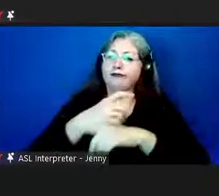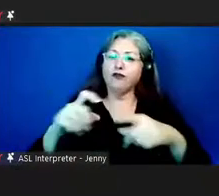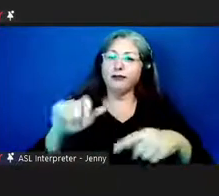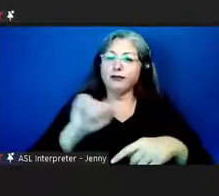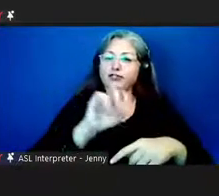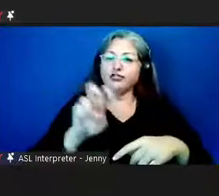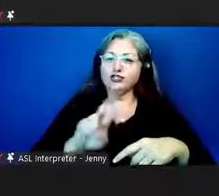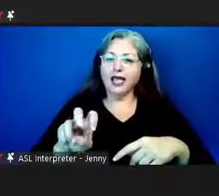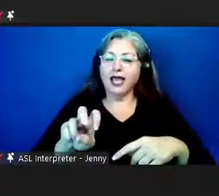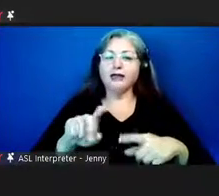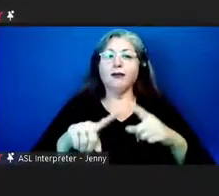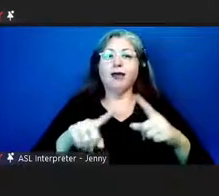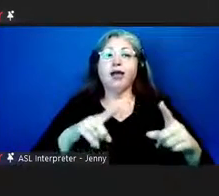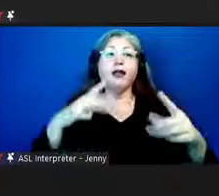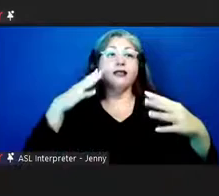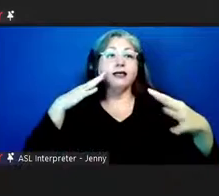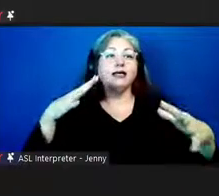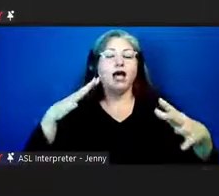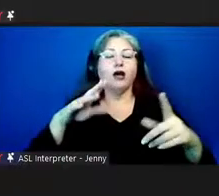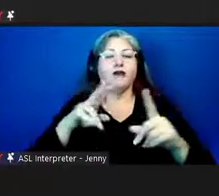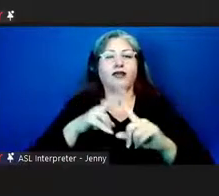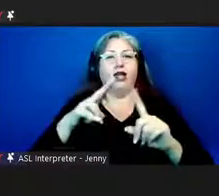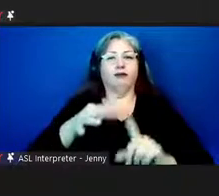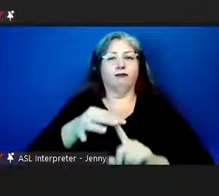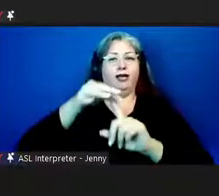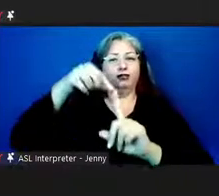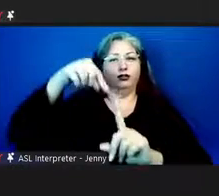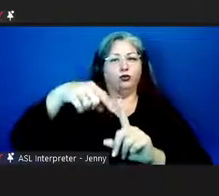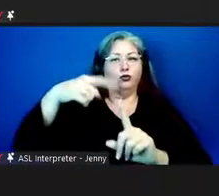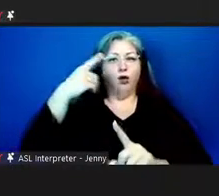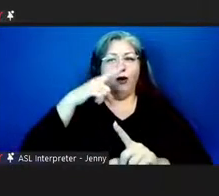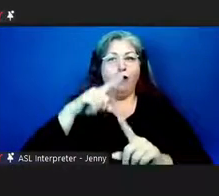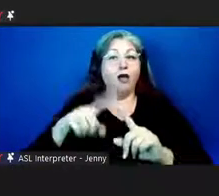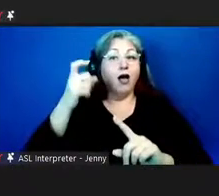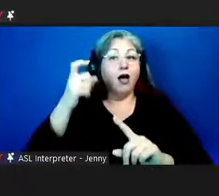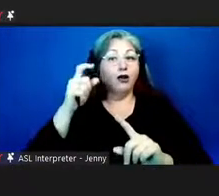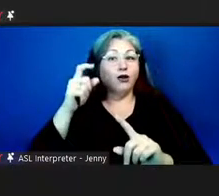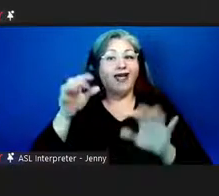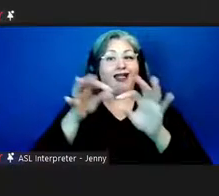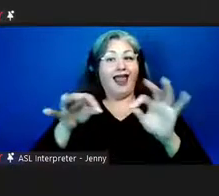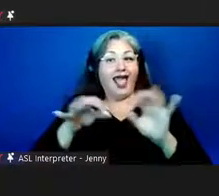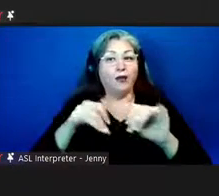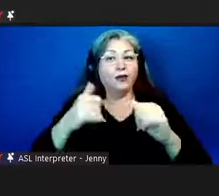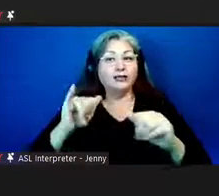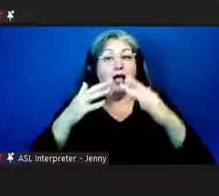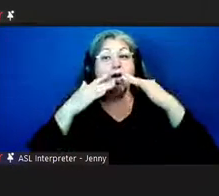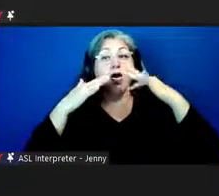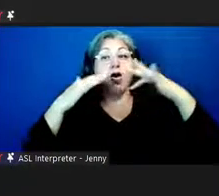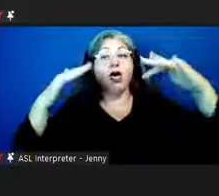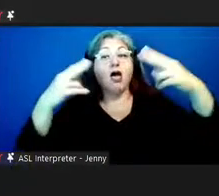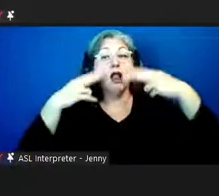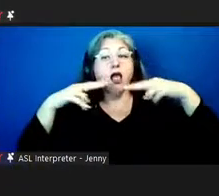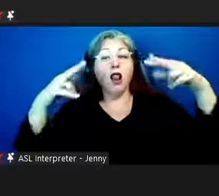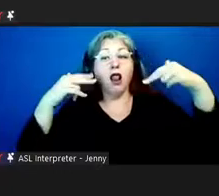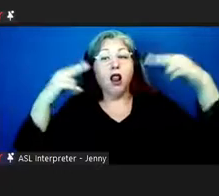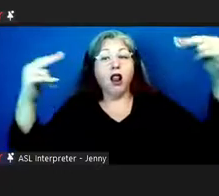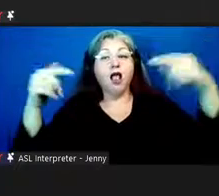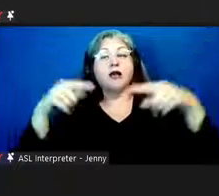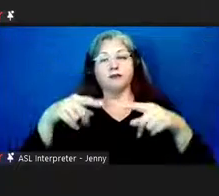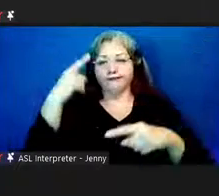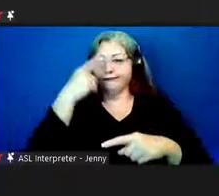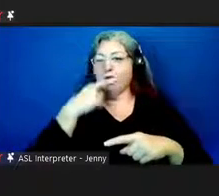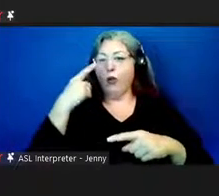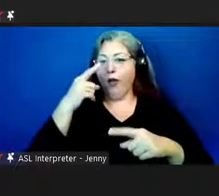sound became unique to hawaii but the language was hawaiian so all i'm saying is that that's the